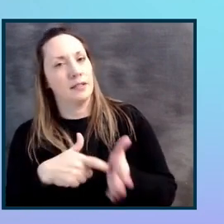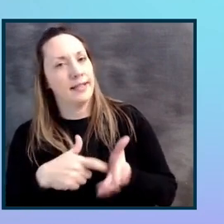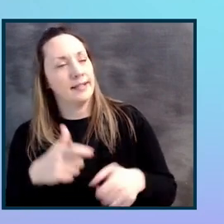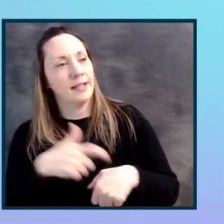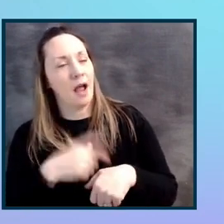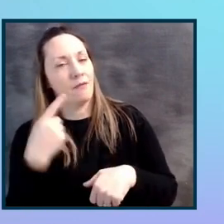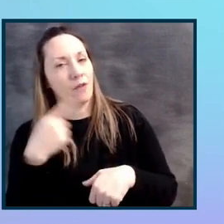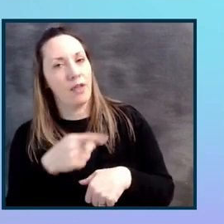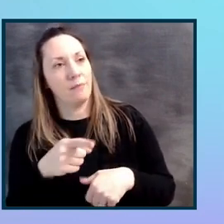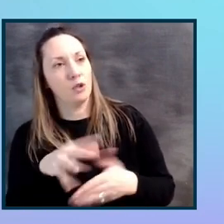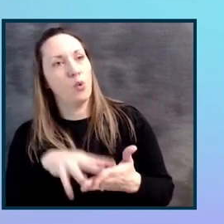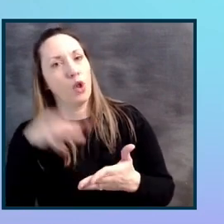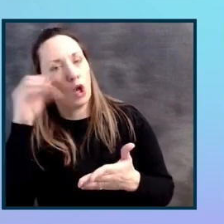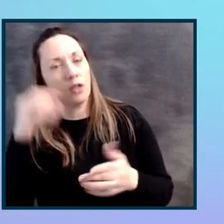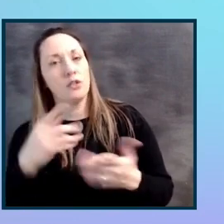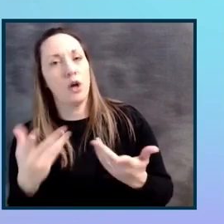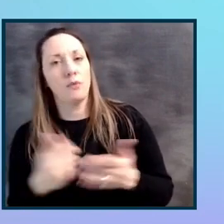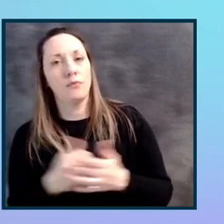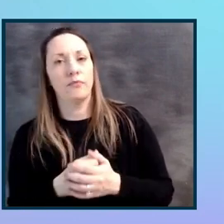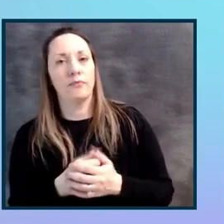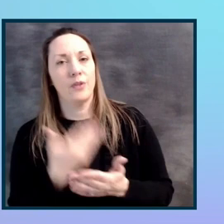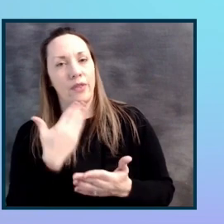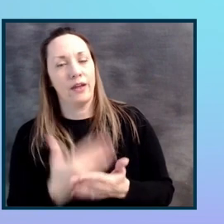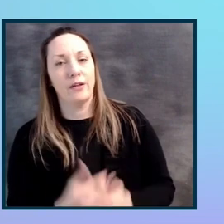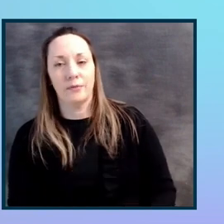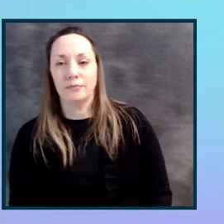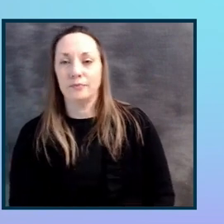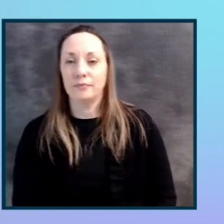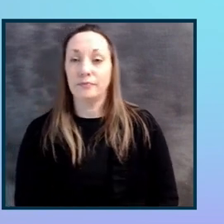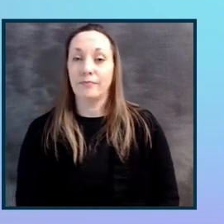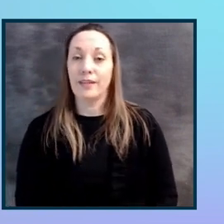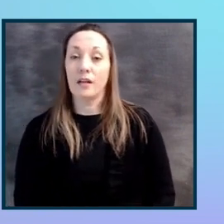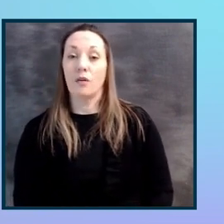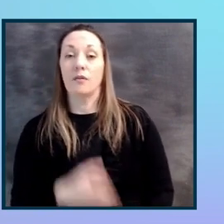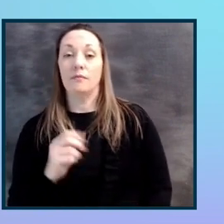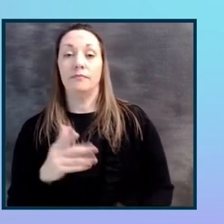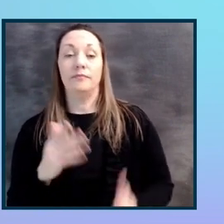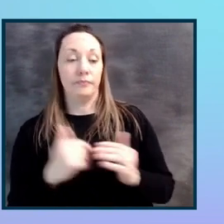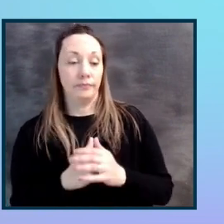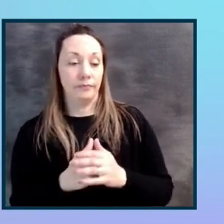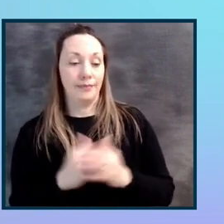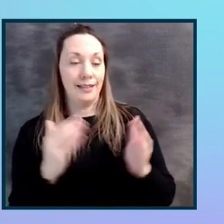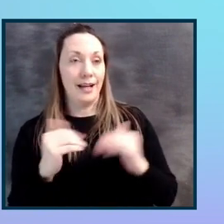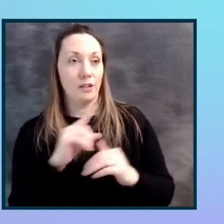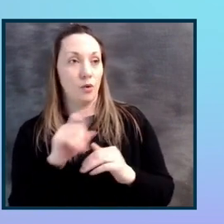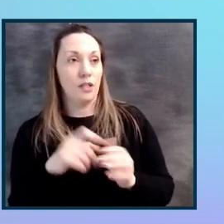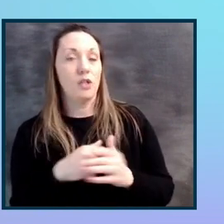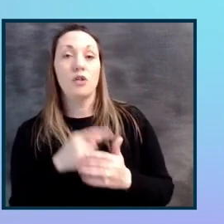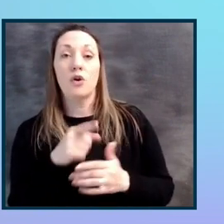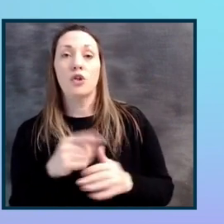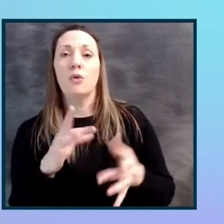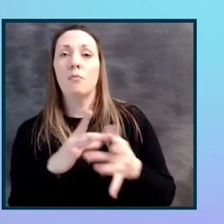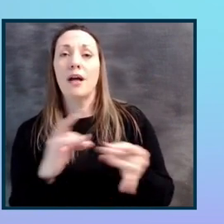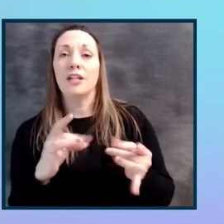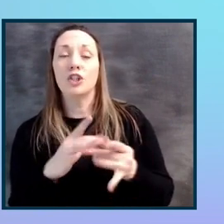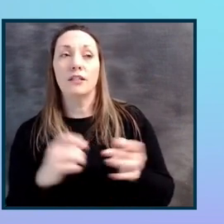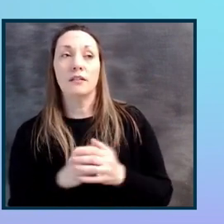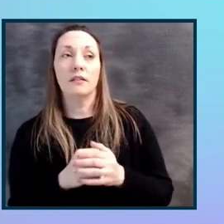learn. So awesome. Thank you. All right. So the next question is, okay, so you mentioned